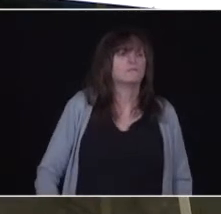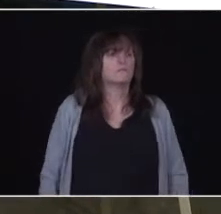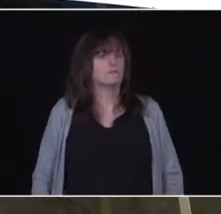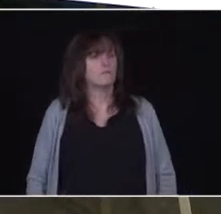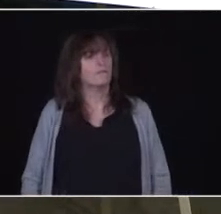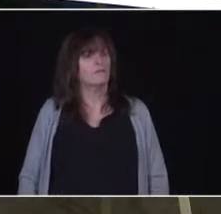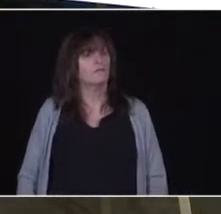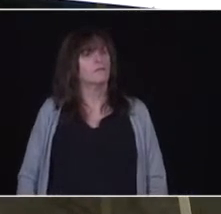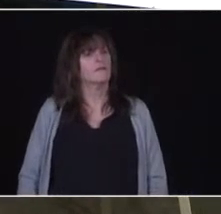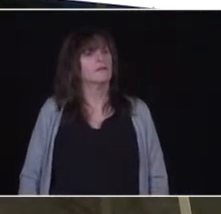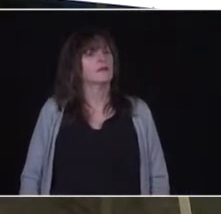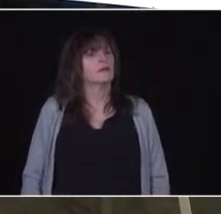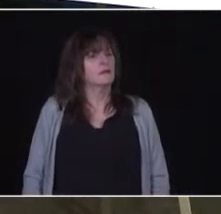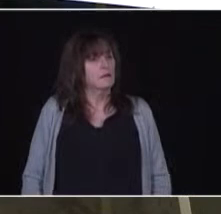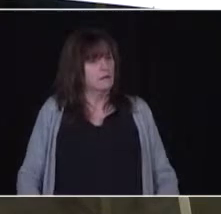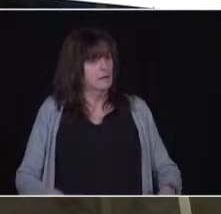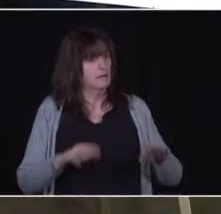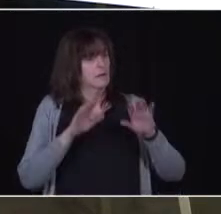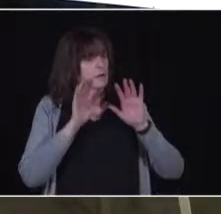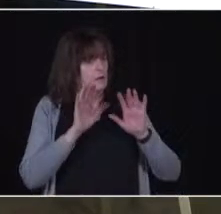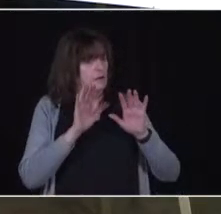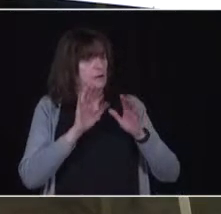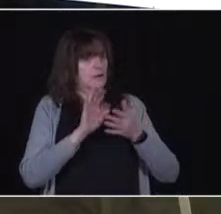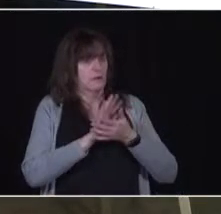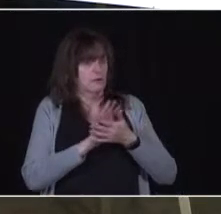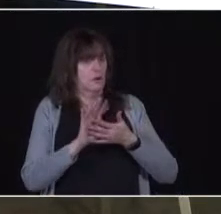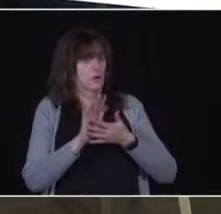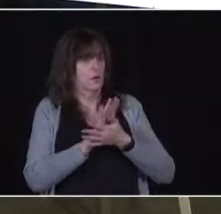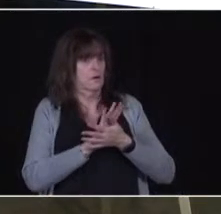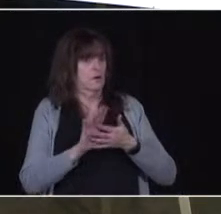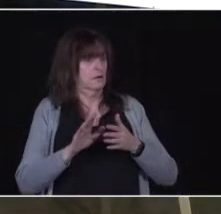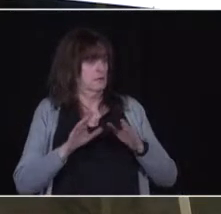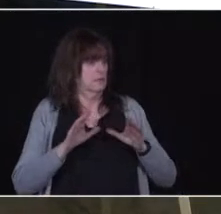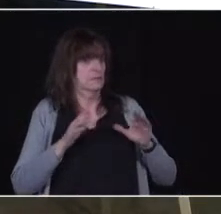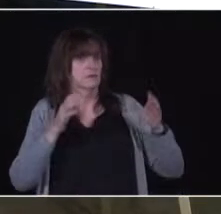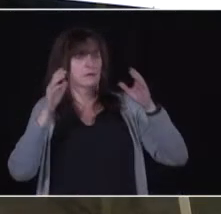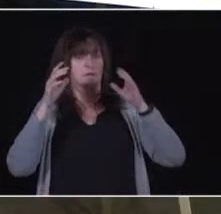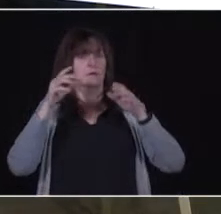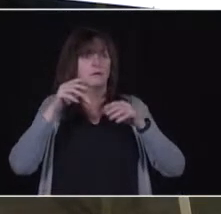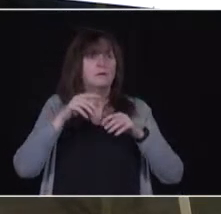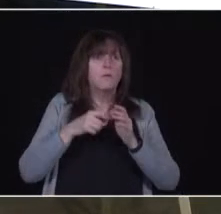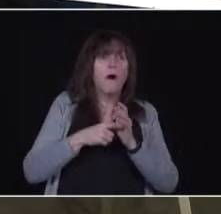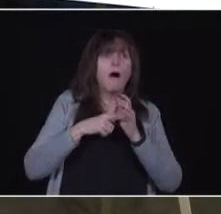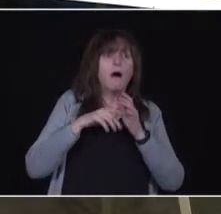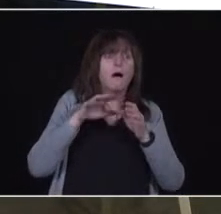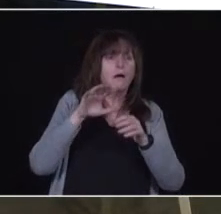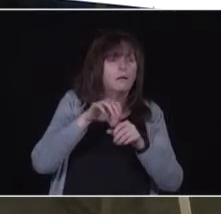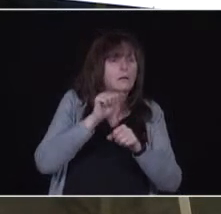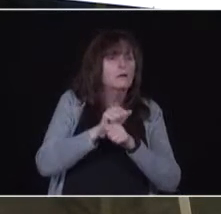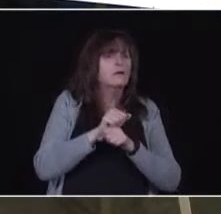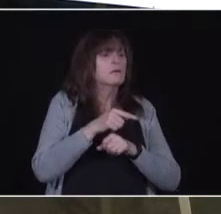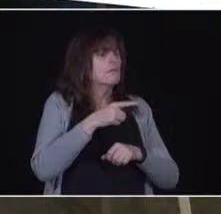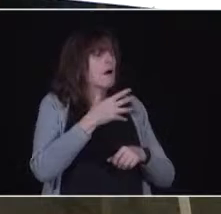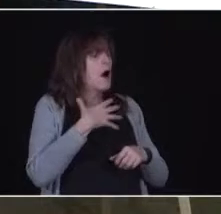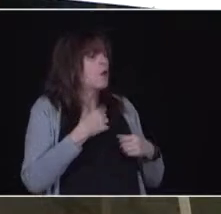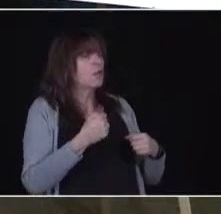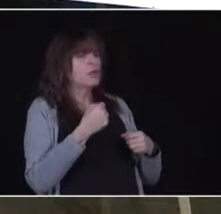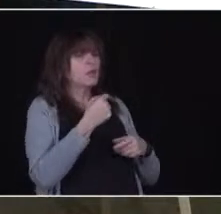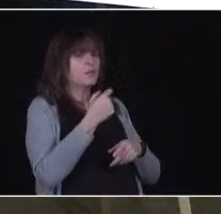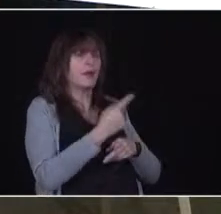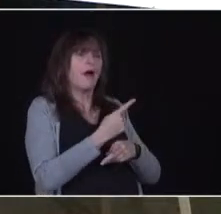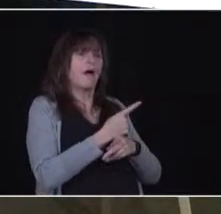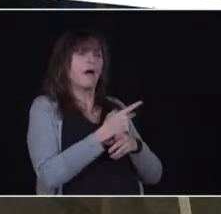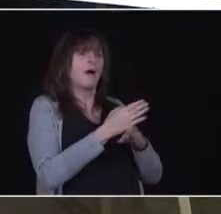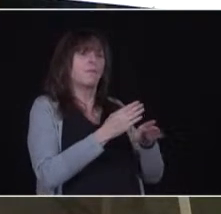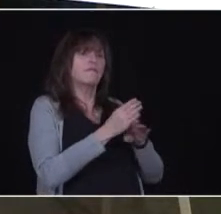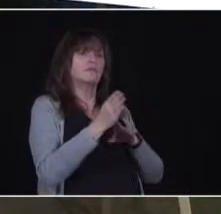weeks, Laura, we actually don't need bookings for them. We're working to healthcare professionals. We're working those in most vulnerable circumstances that I talked about, obviously